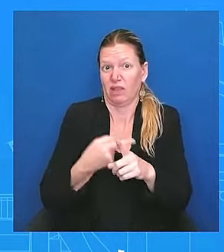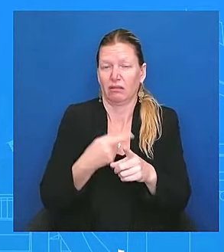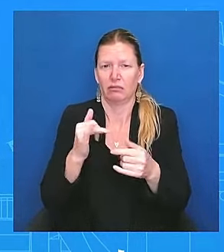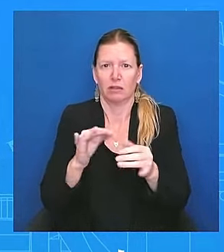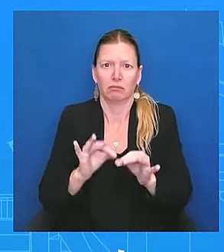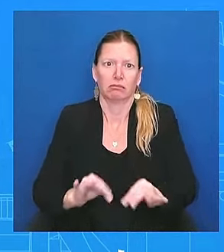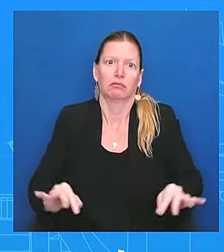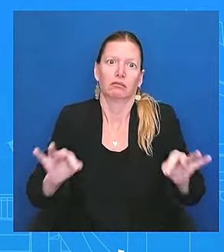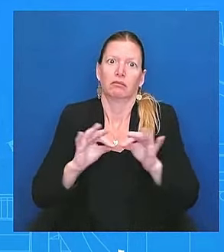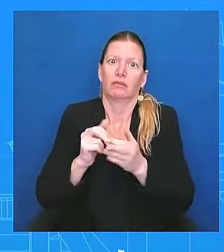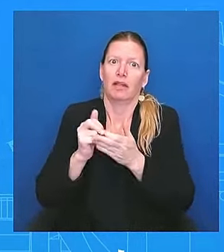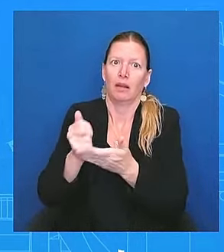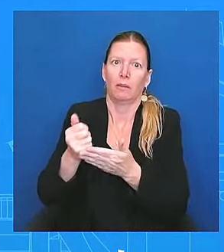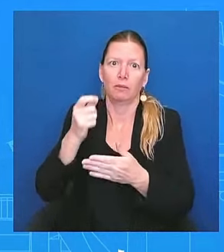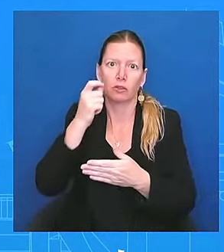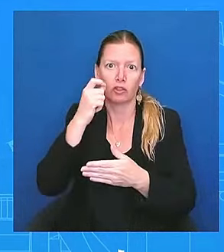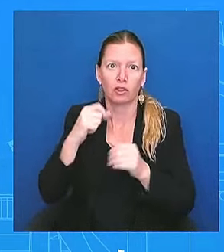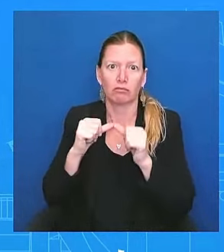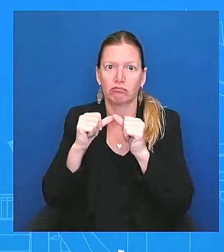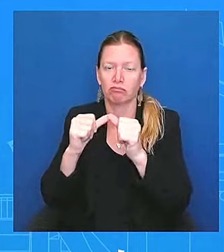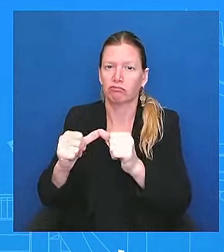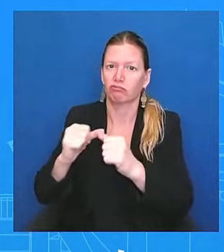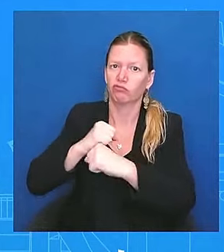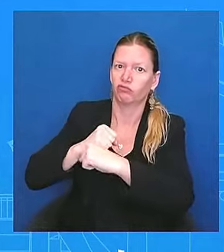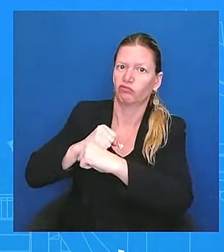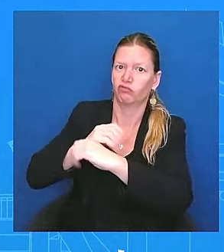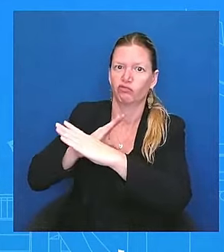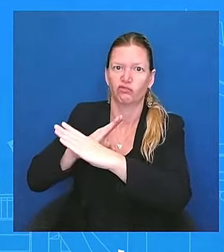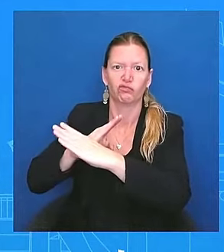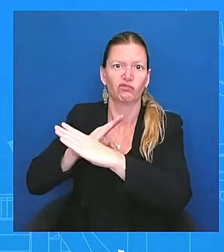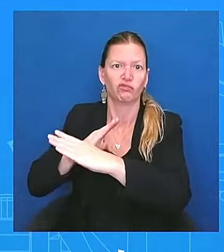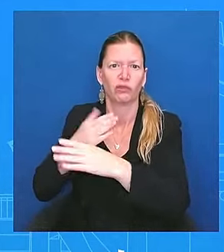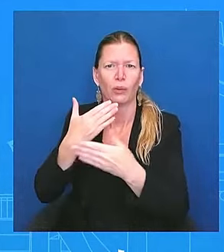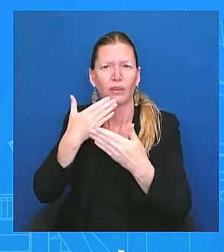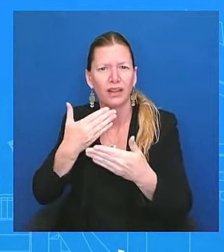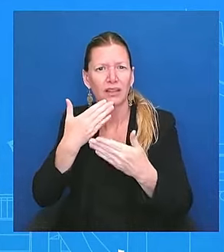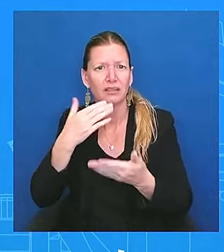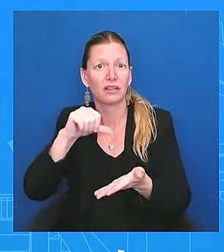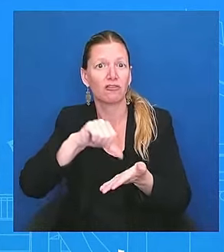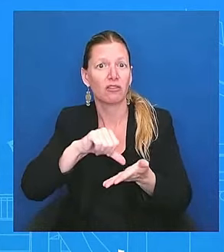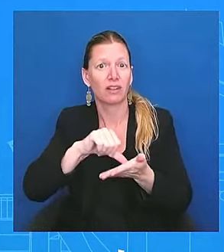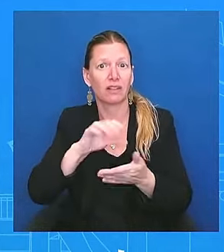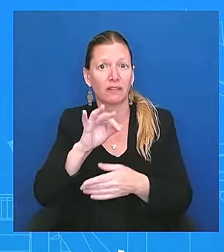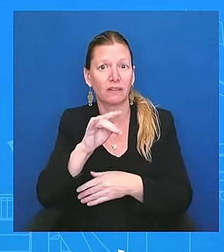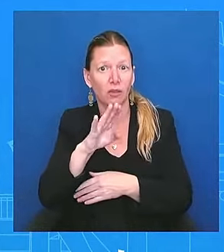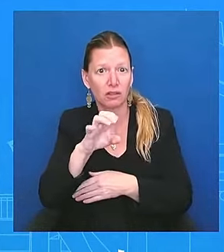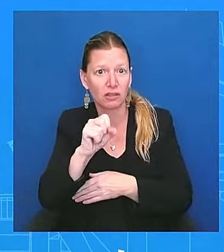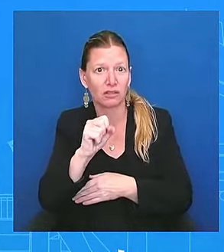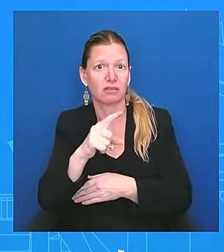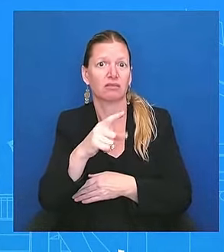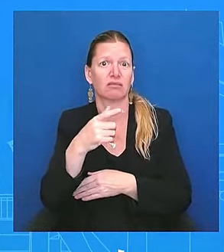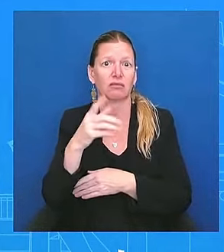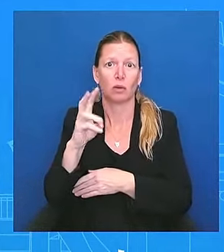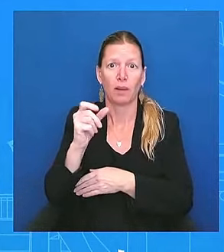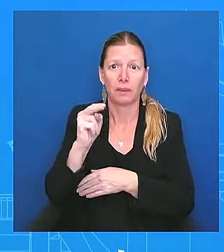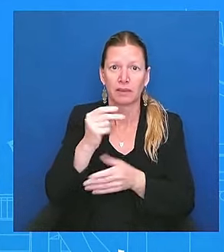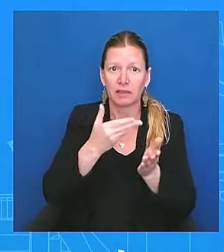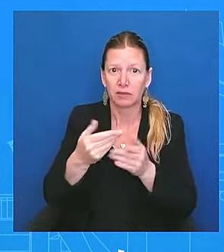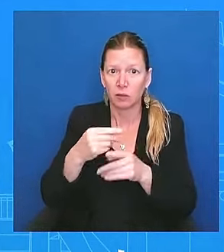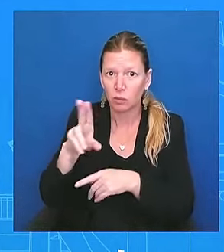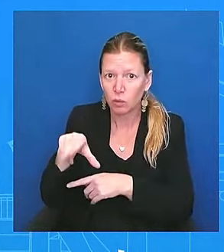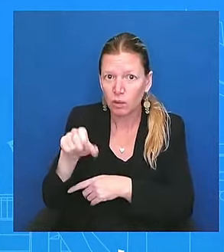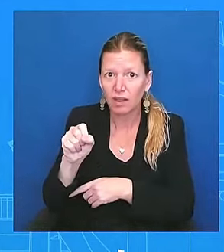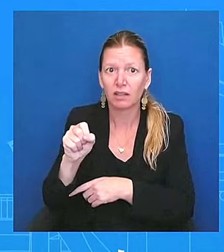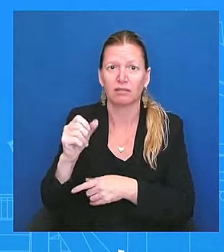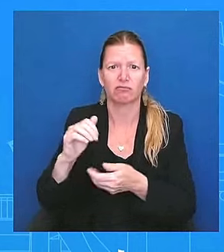deliveries from the United States and our allies and partners, it is increasingly clear the Russian offensive